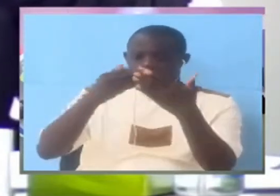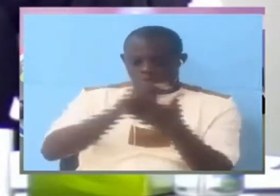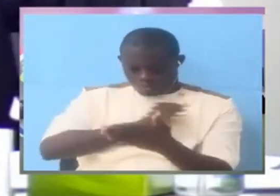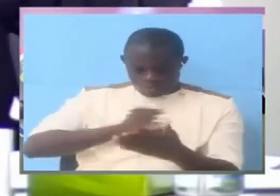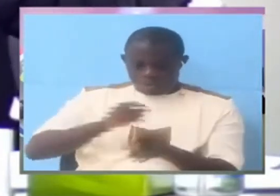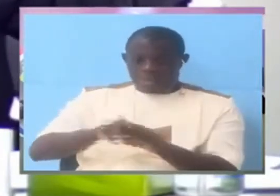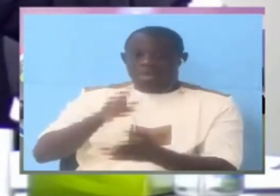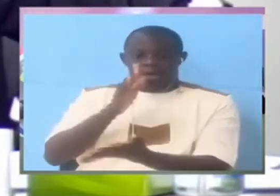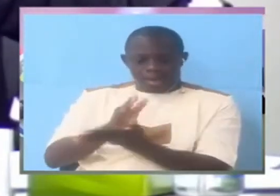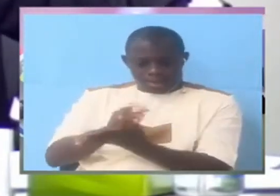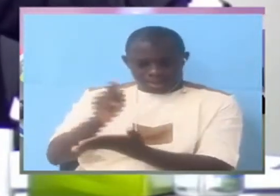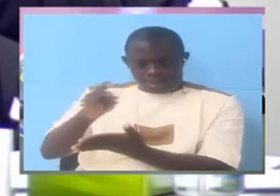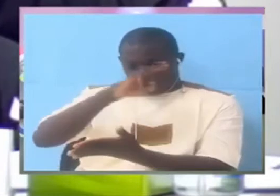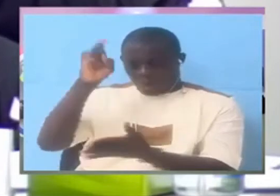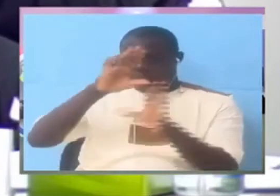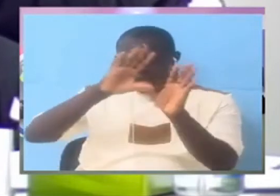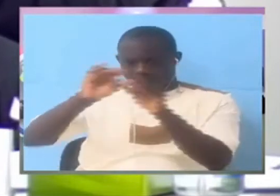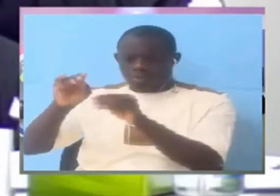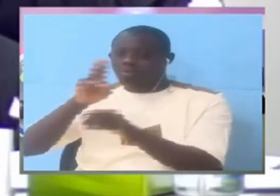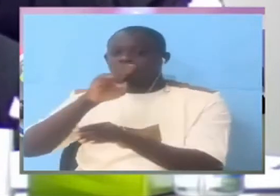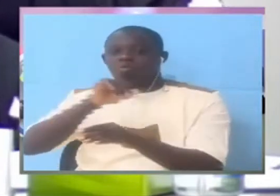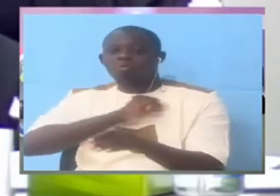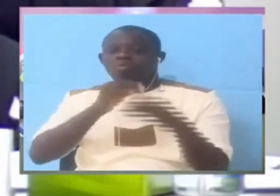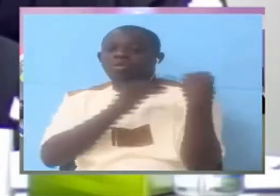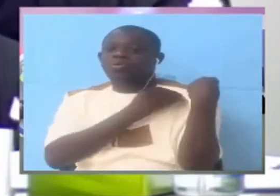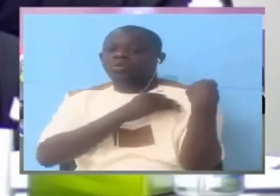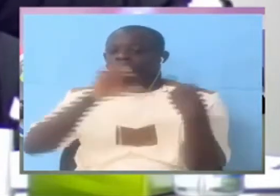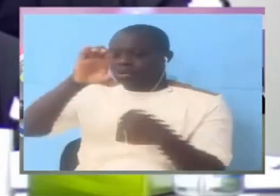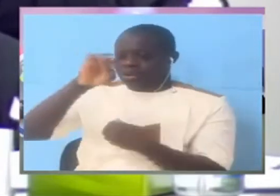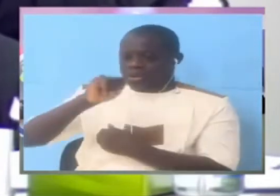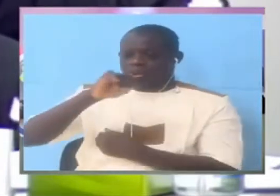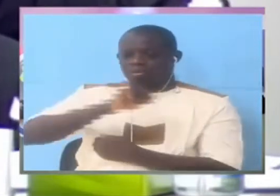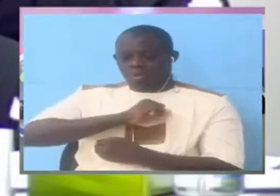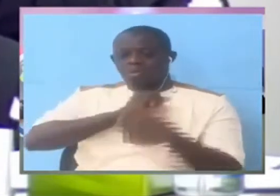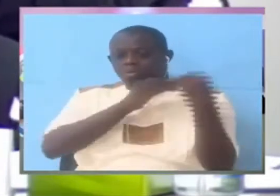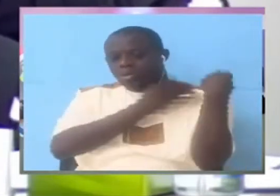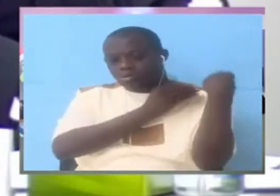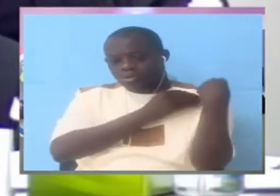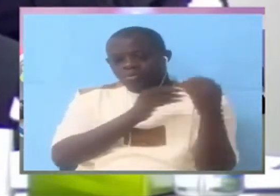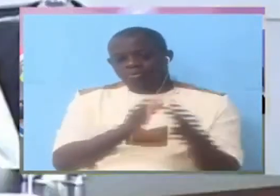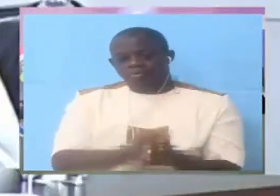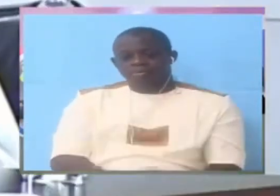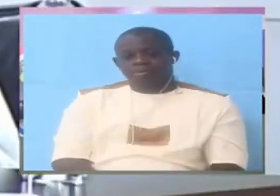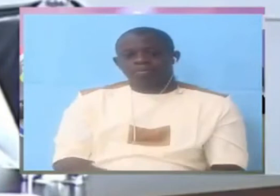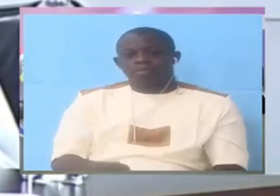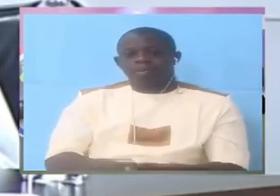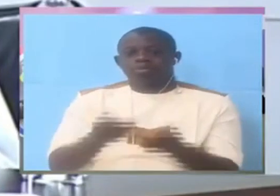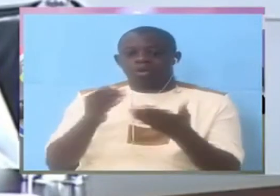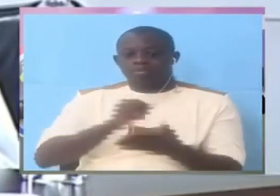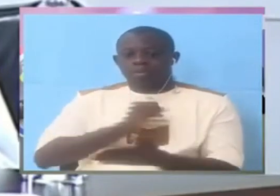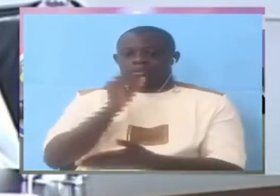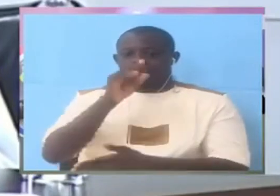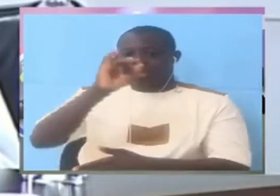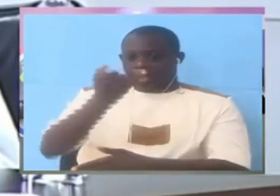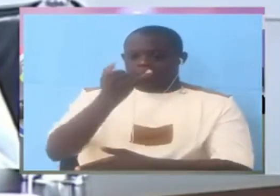You said no, he was responsible to make sure that all these people arrested. said yes, no. Okay, let's focus